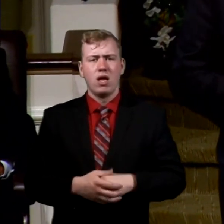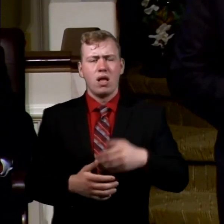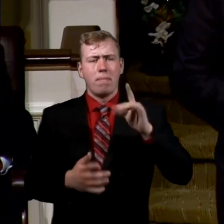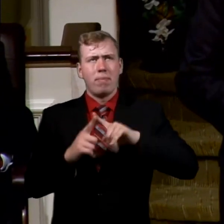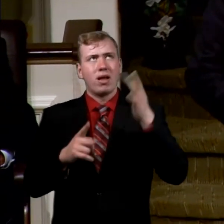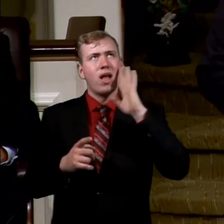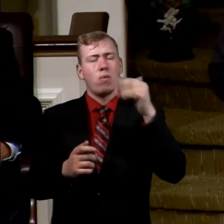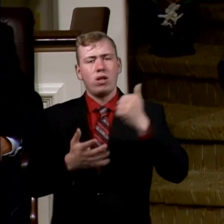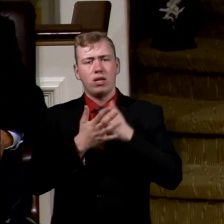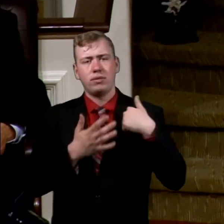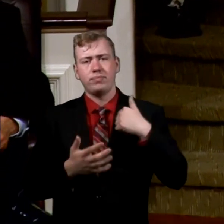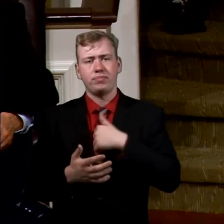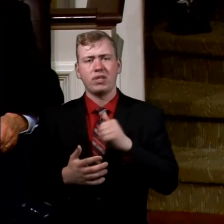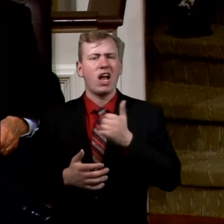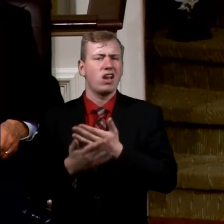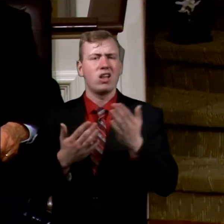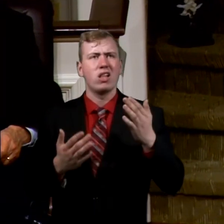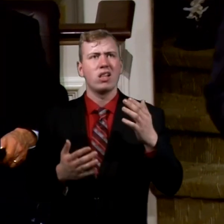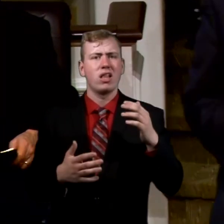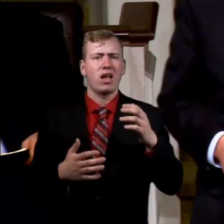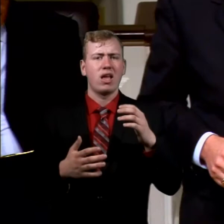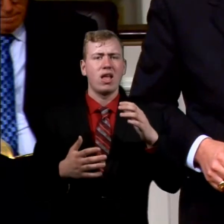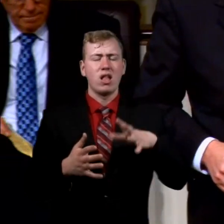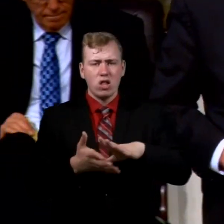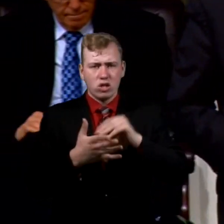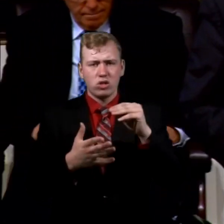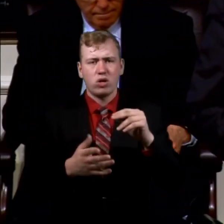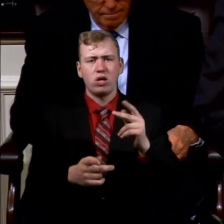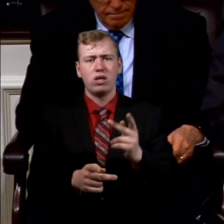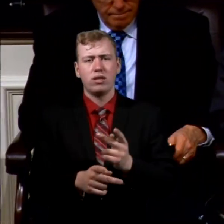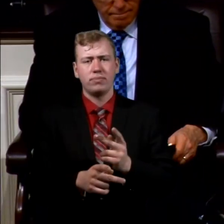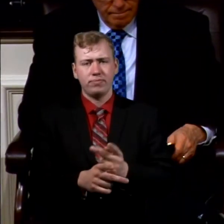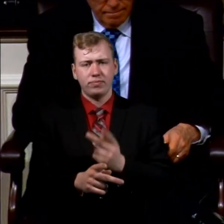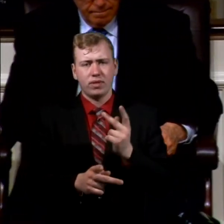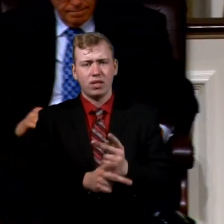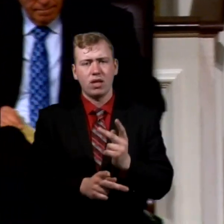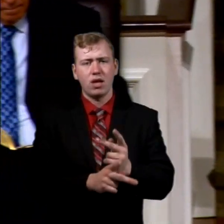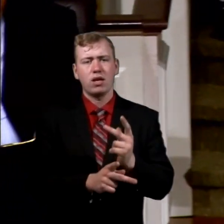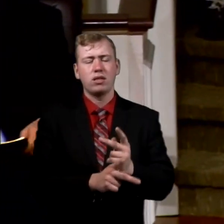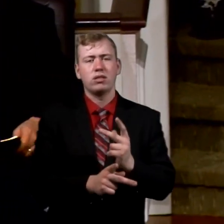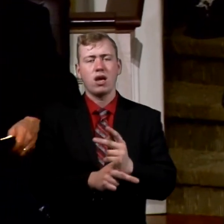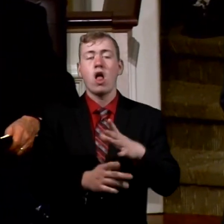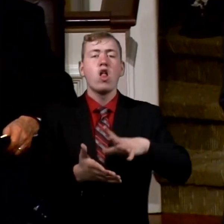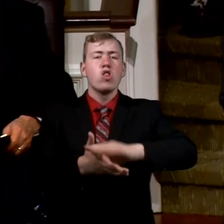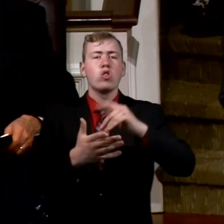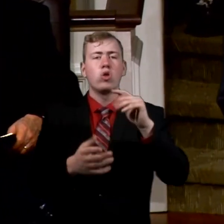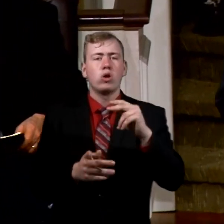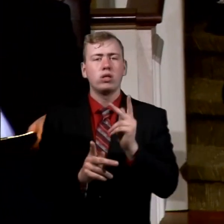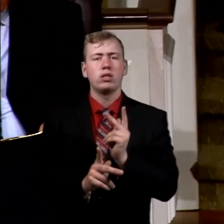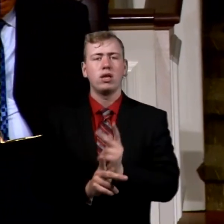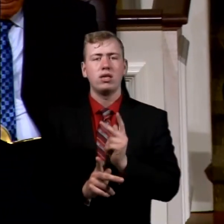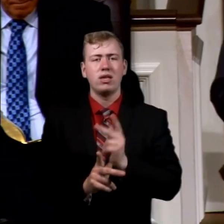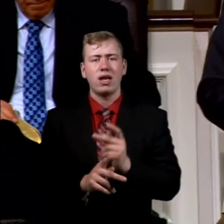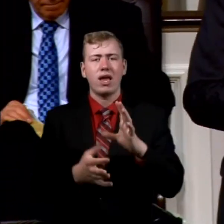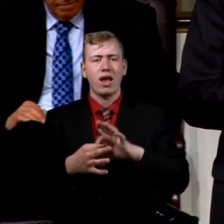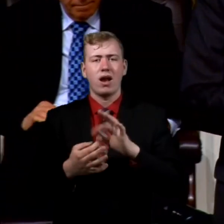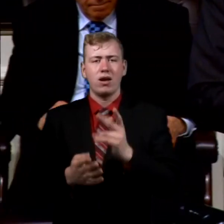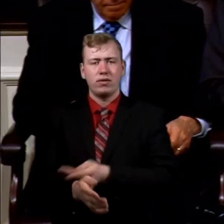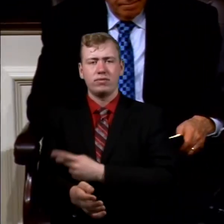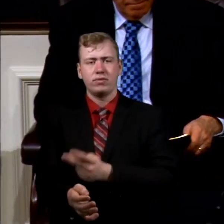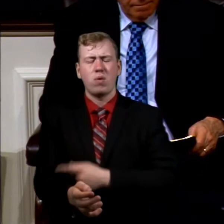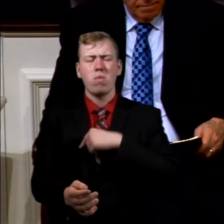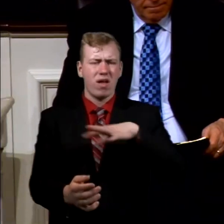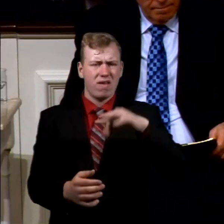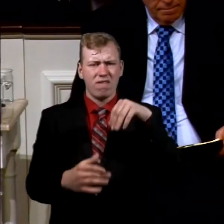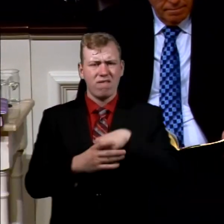to help us. I find another thing that he learned is learned shepherding. He learned to take care of sheep. We find